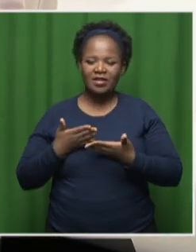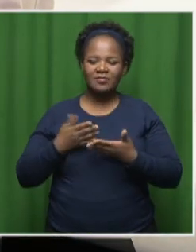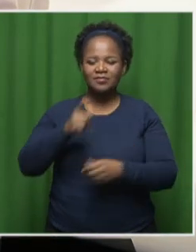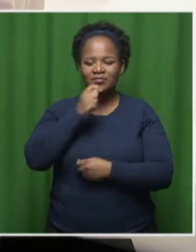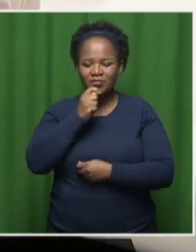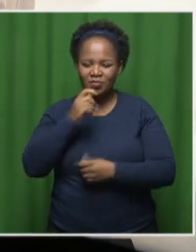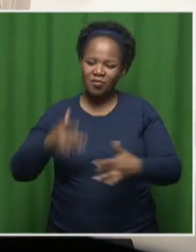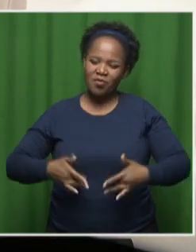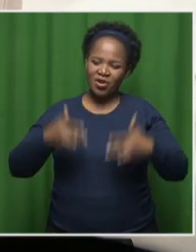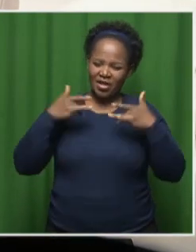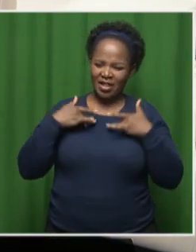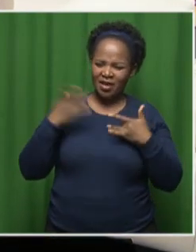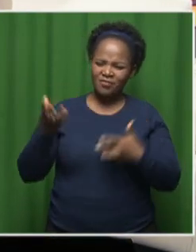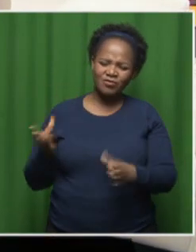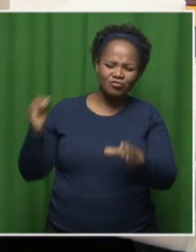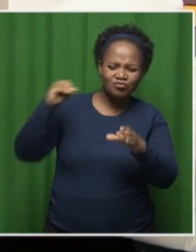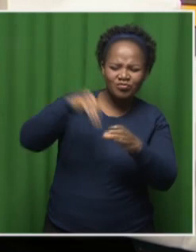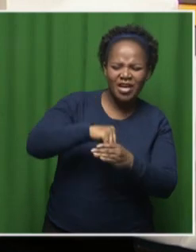part of this,